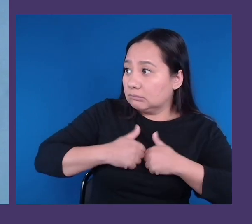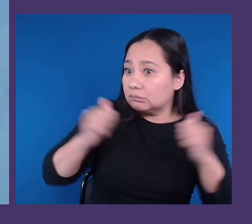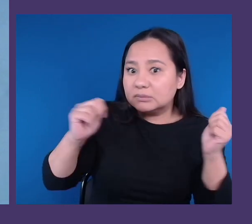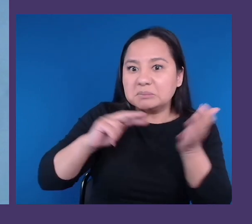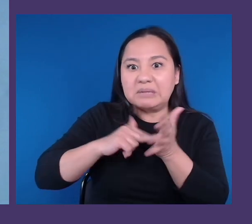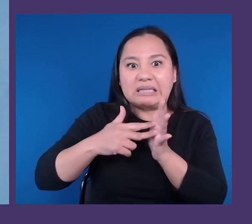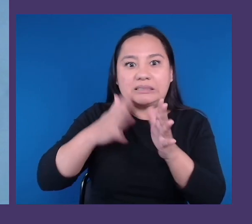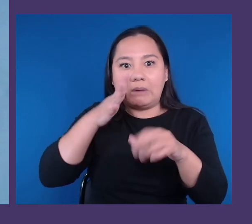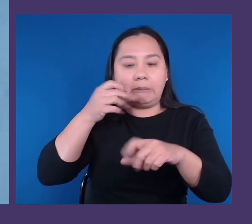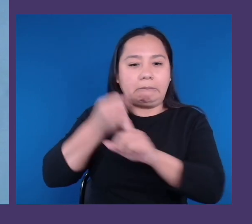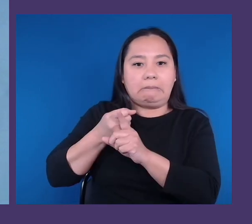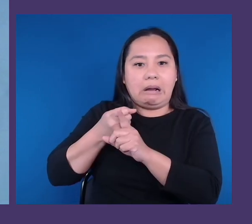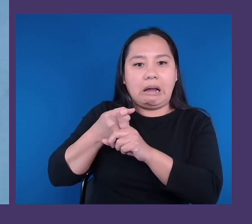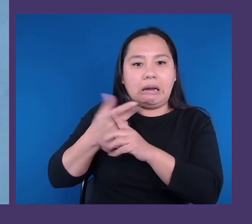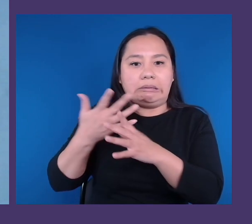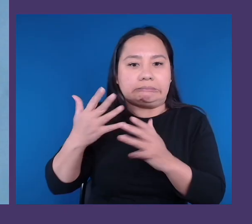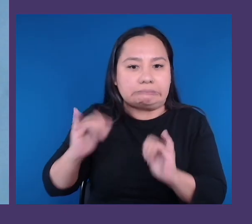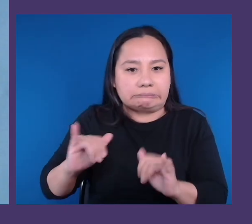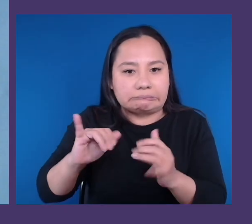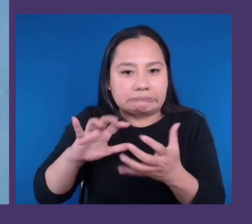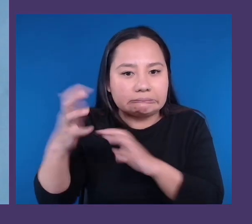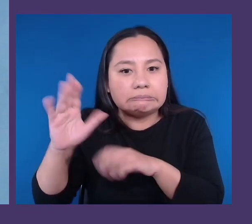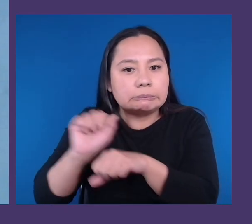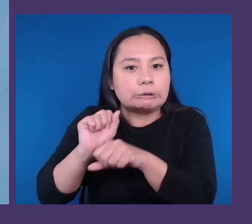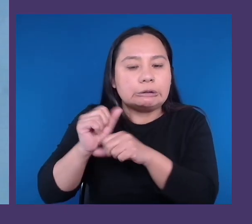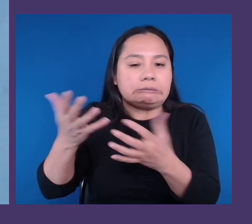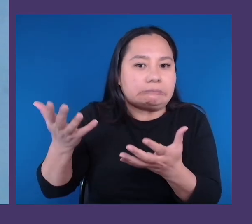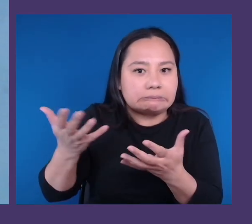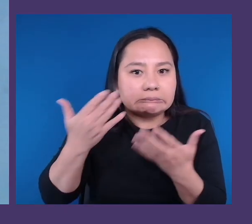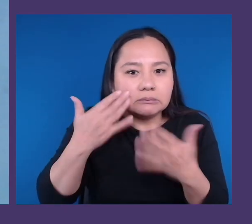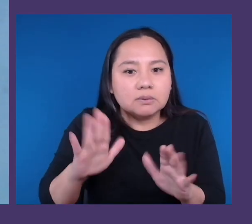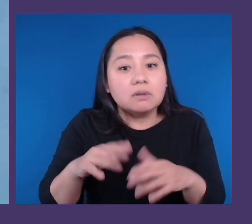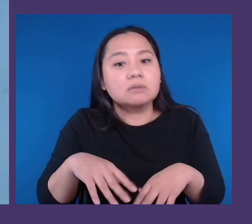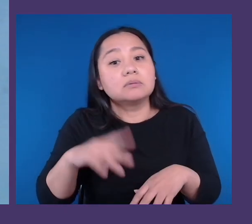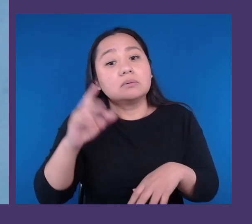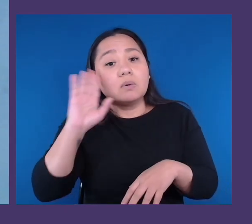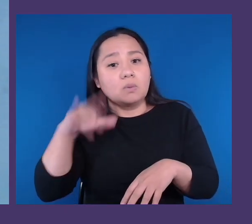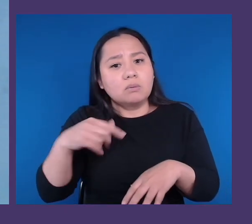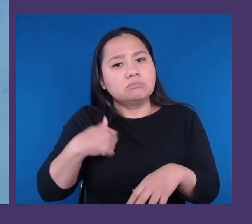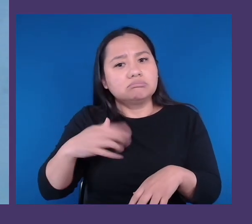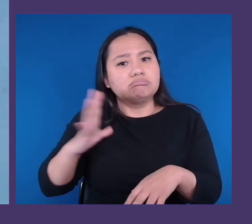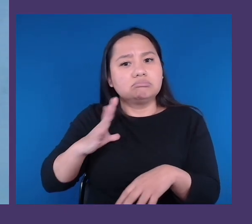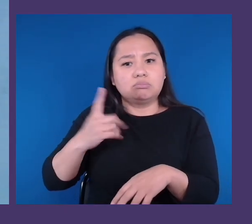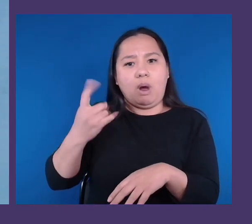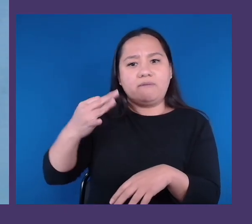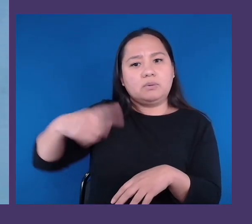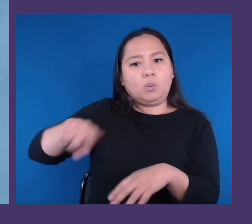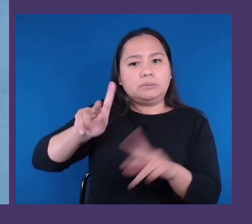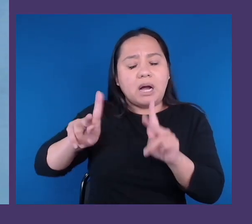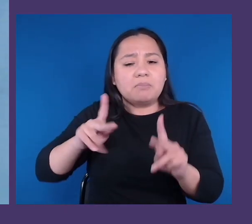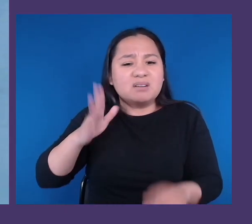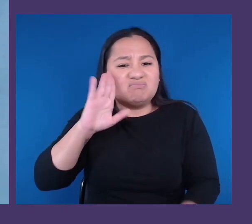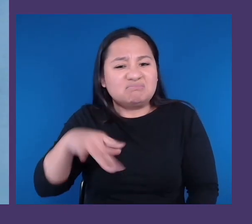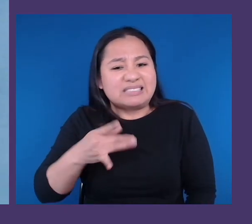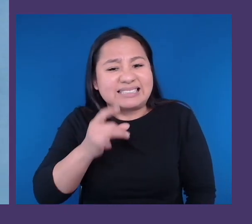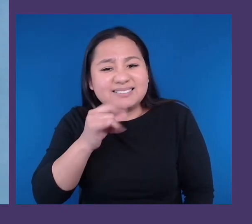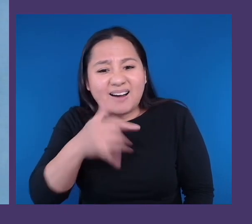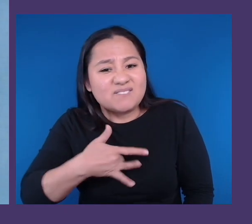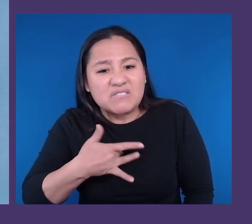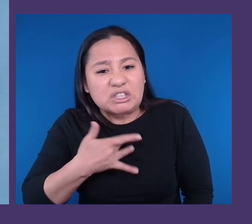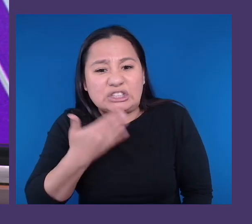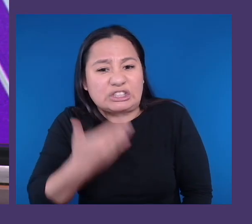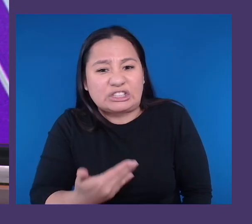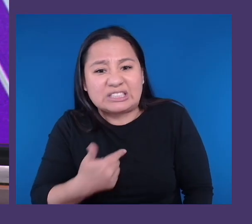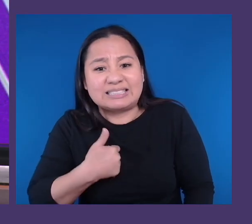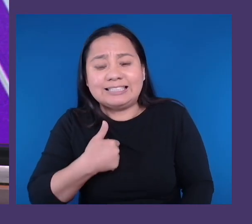one of those people, and it did not feel good. I was not bringing my whole self to work, and I wasn't delivering to my full potential.